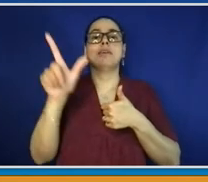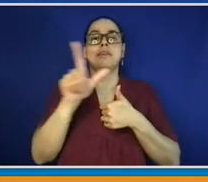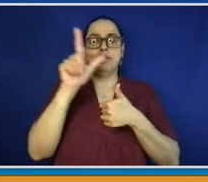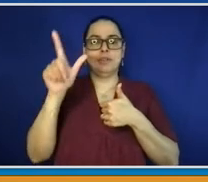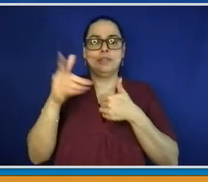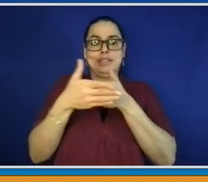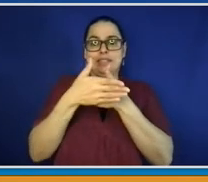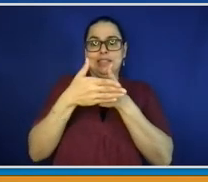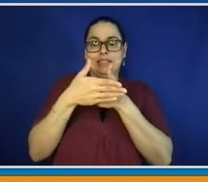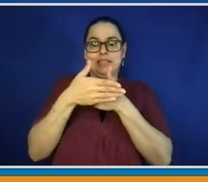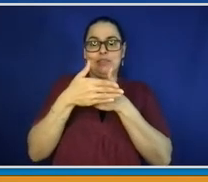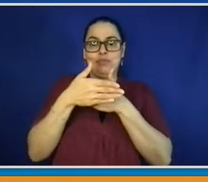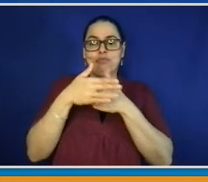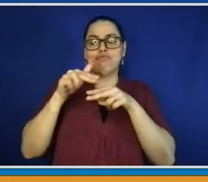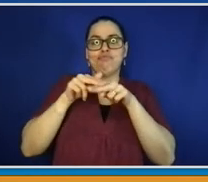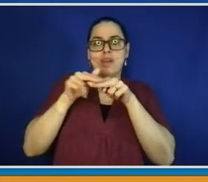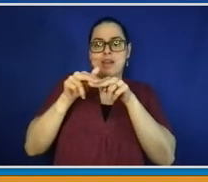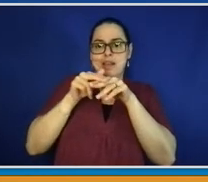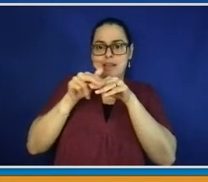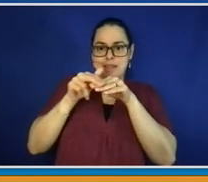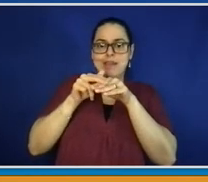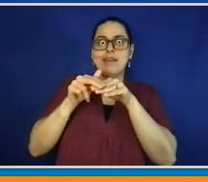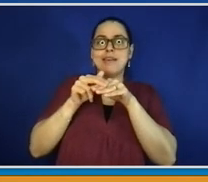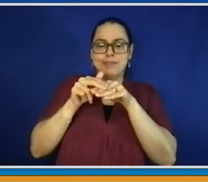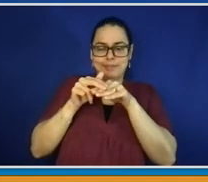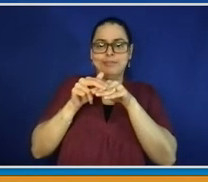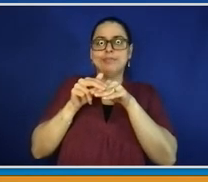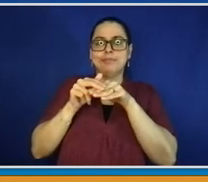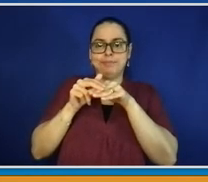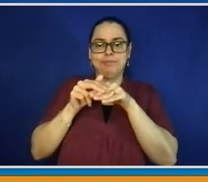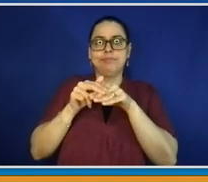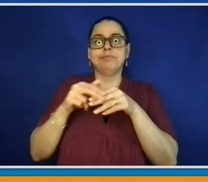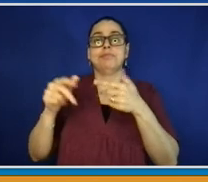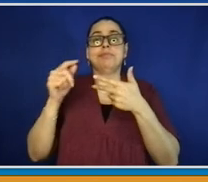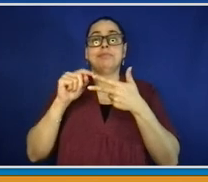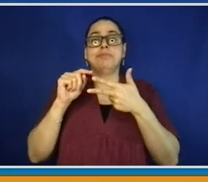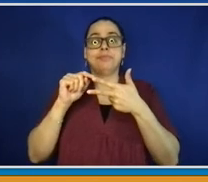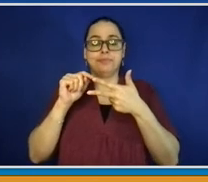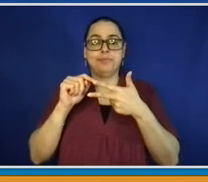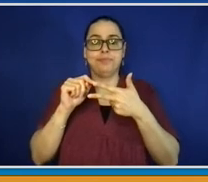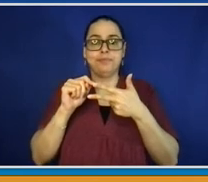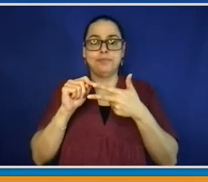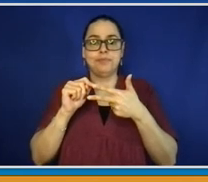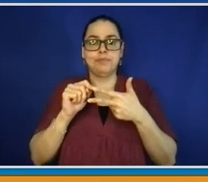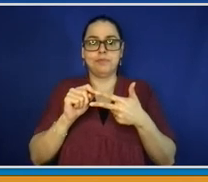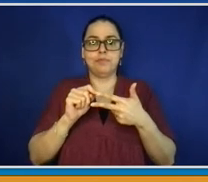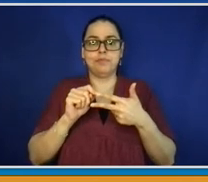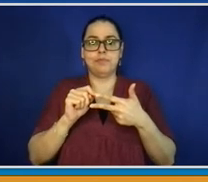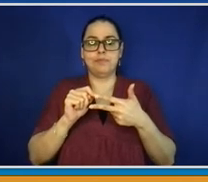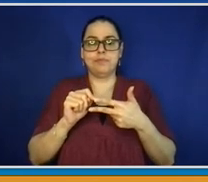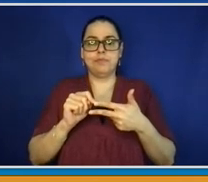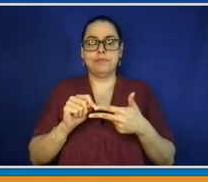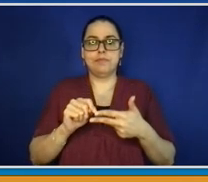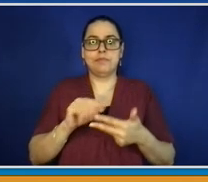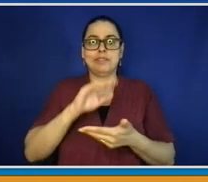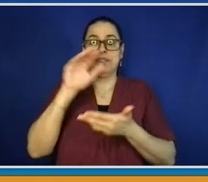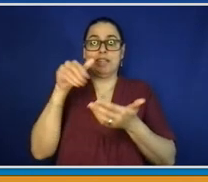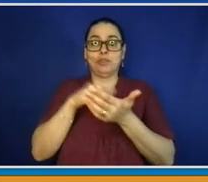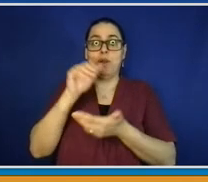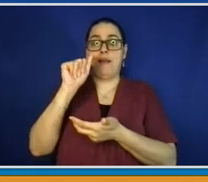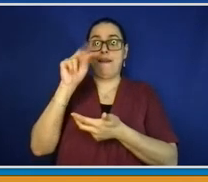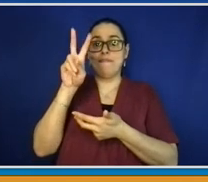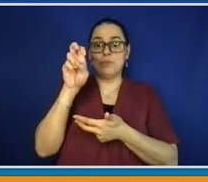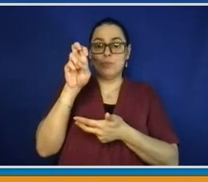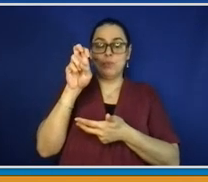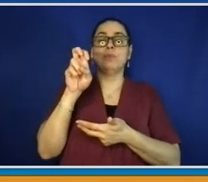side of town. On the east side of town, the Will Library, Grinton Will Library on Central Park Avenue, just south of Tuckahoe Road. That's an early